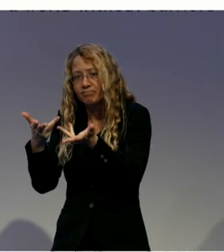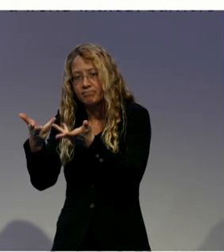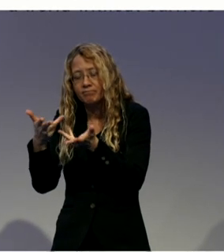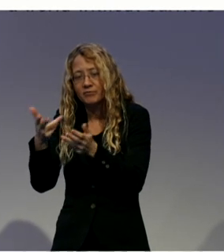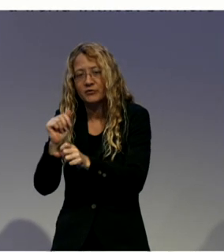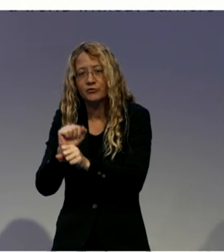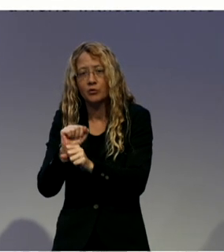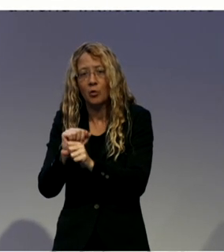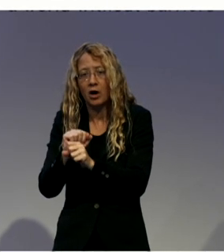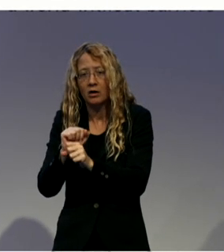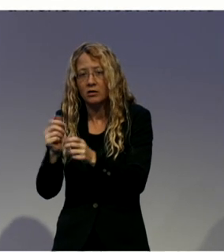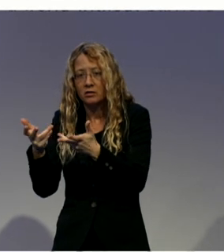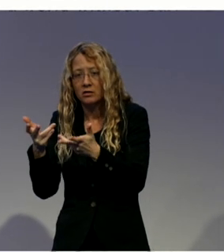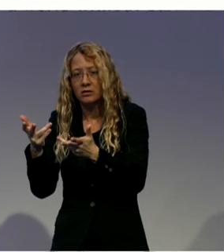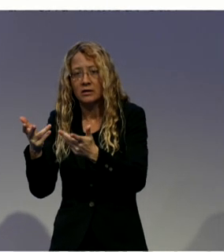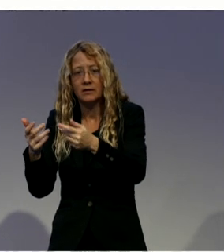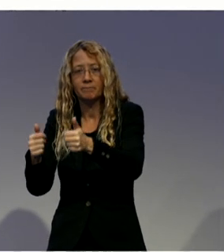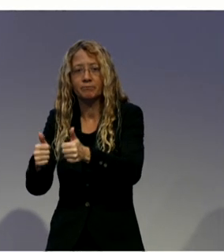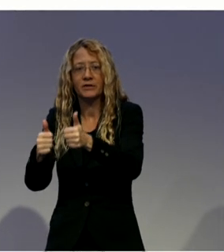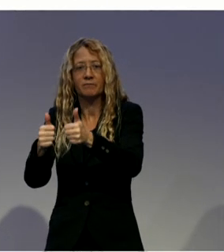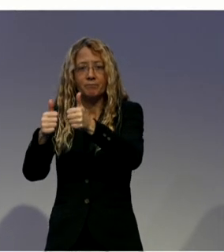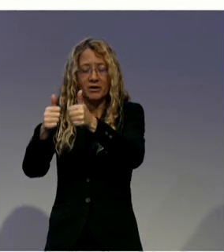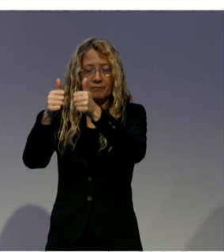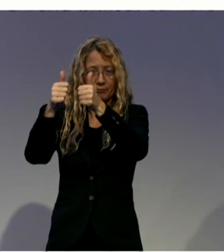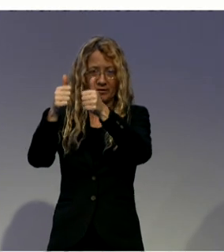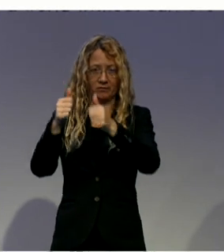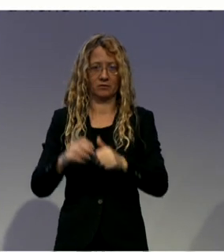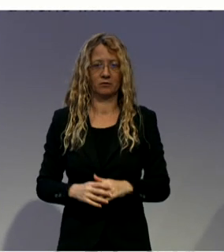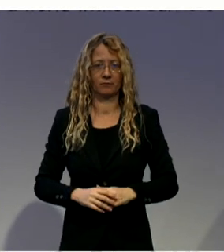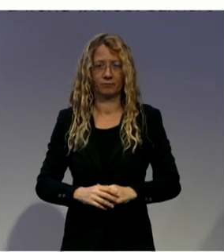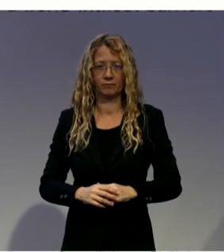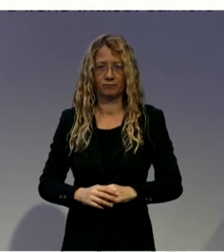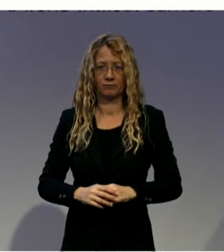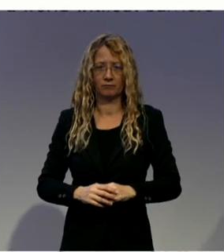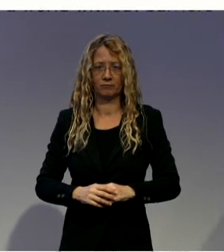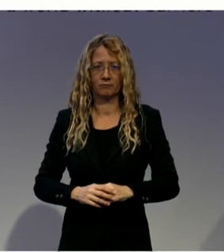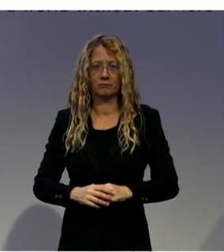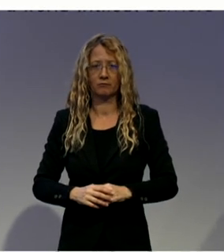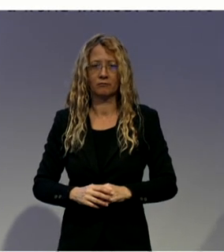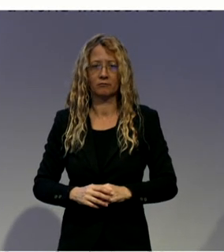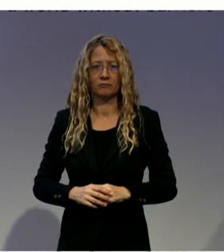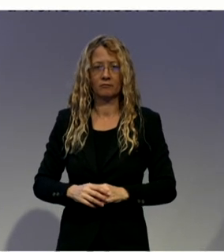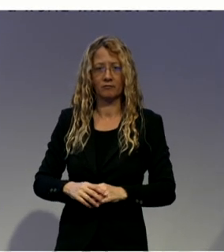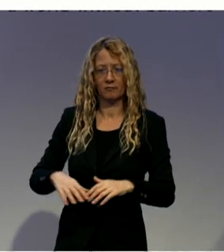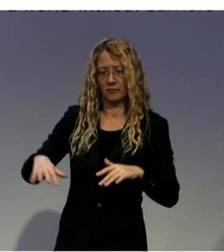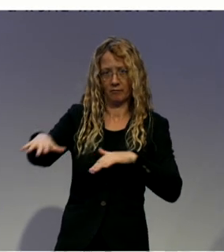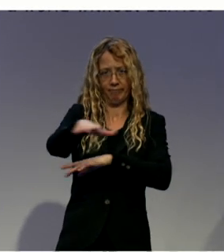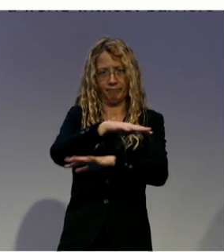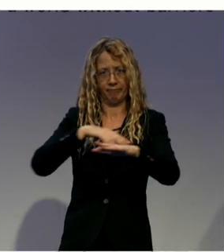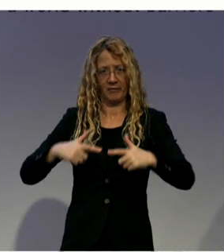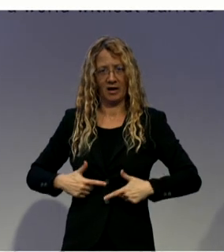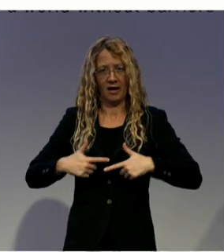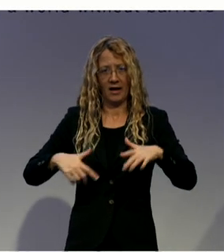promotes involuntary placement orders. We have the lucky to be